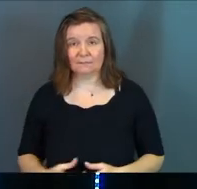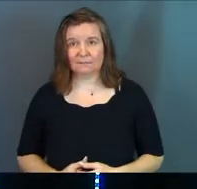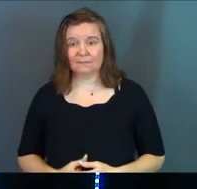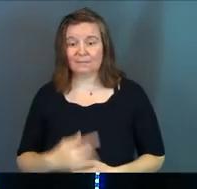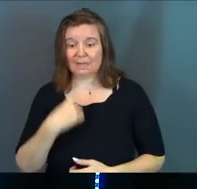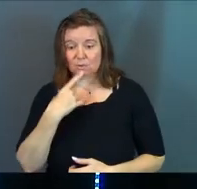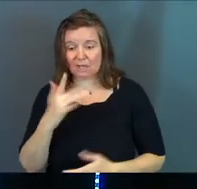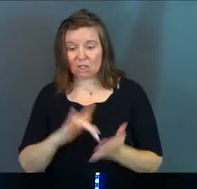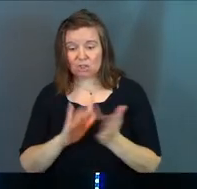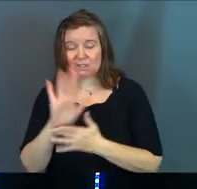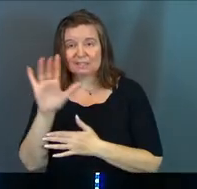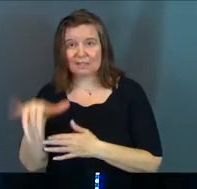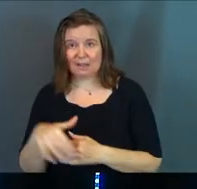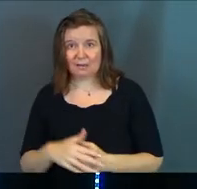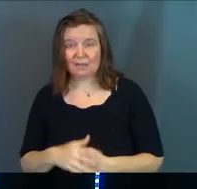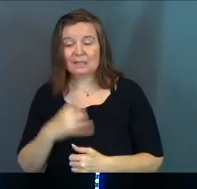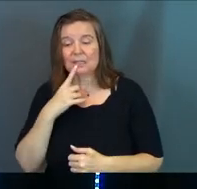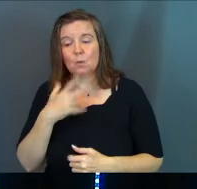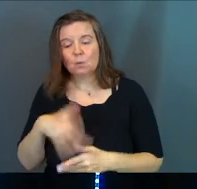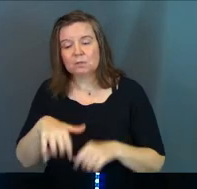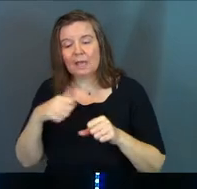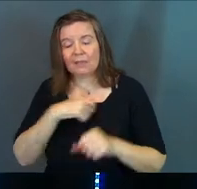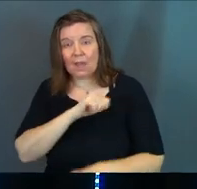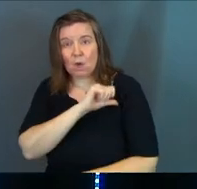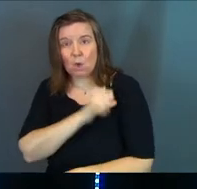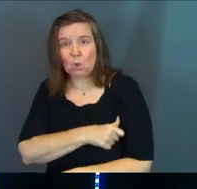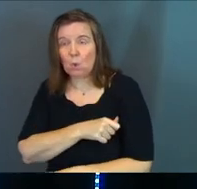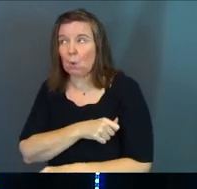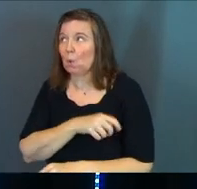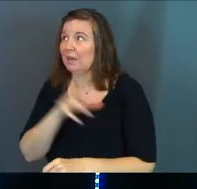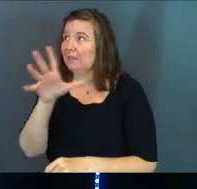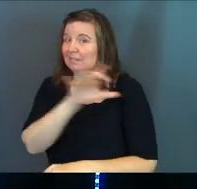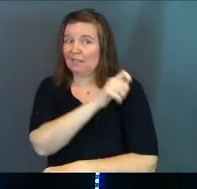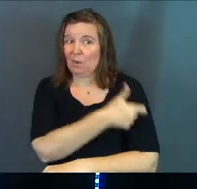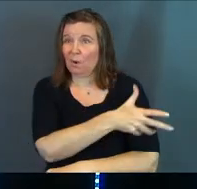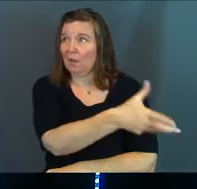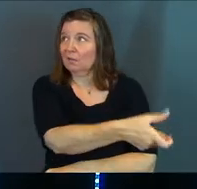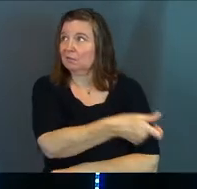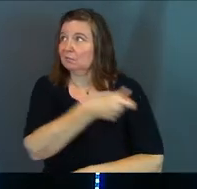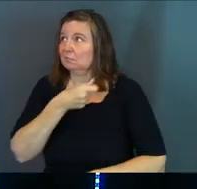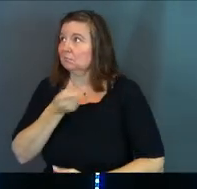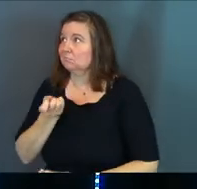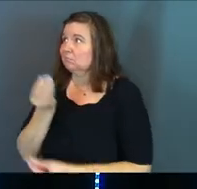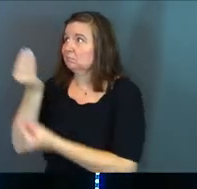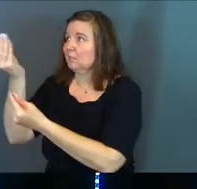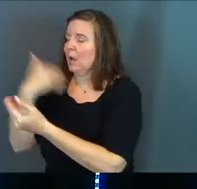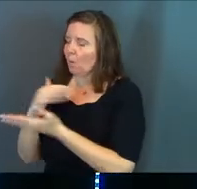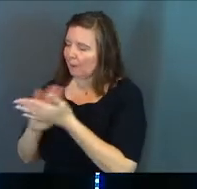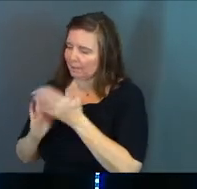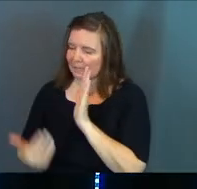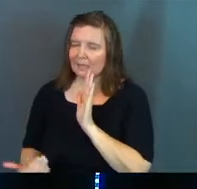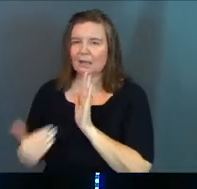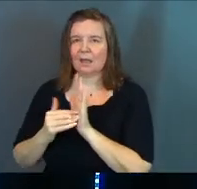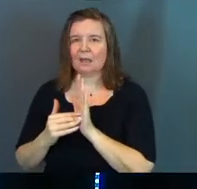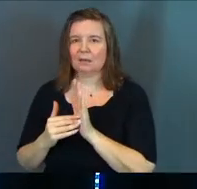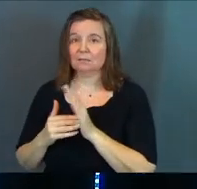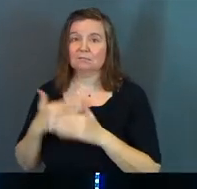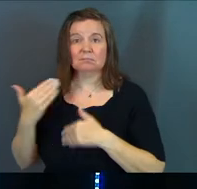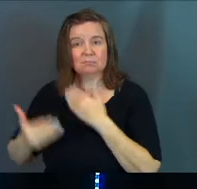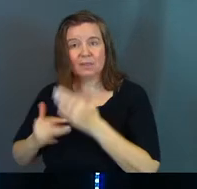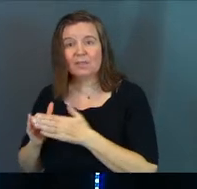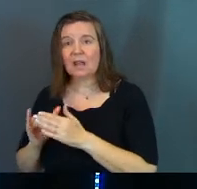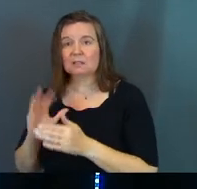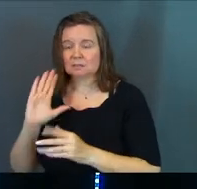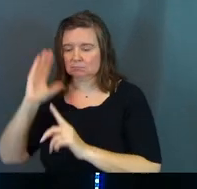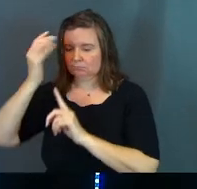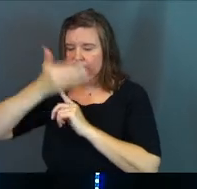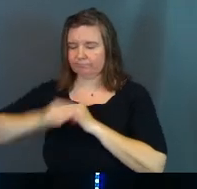And tell Jesus that. And say would you take that authority back from the enemy? I want to be clean again. You just walk him through that. That's